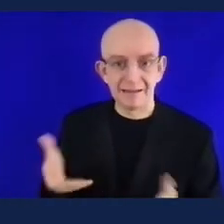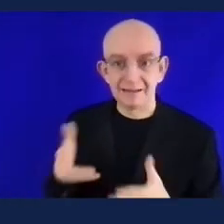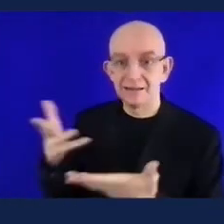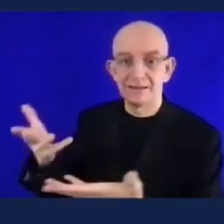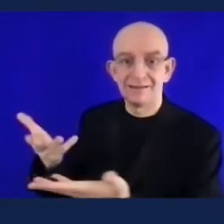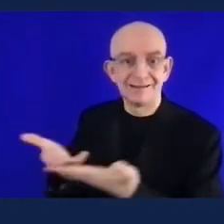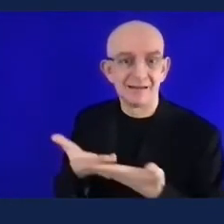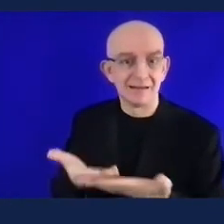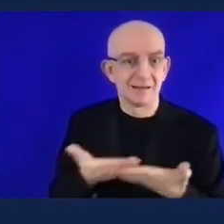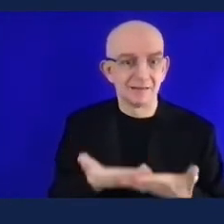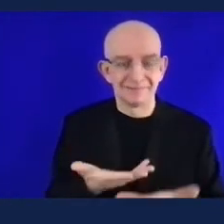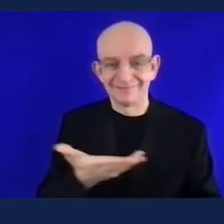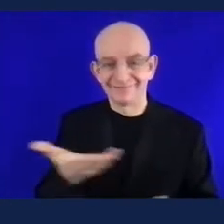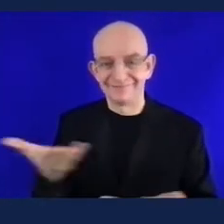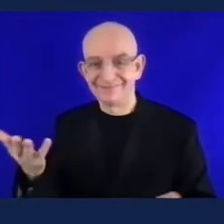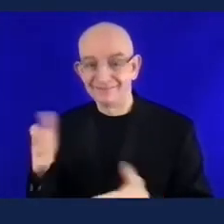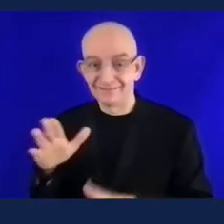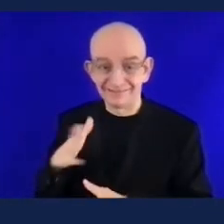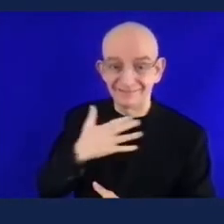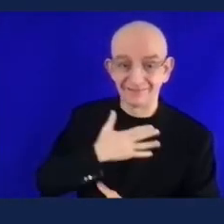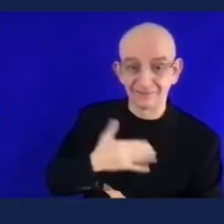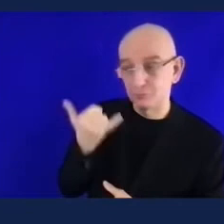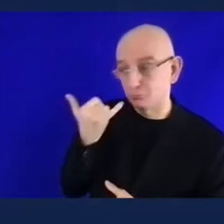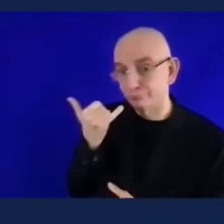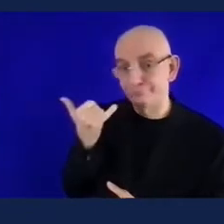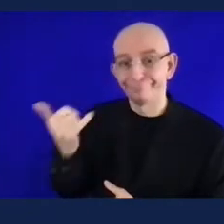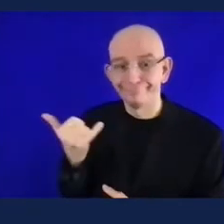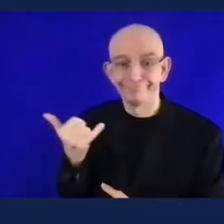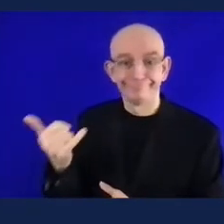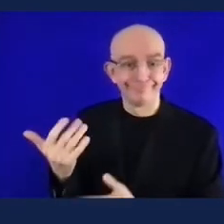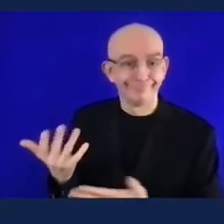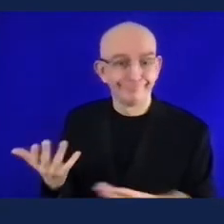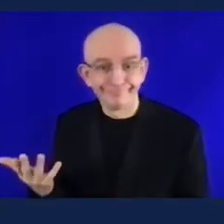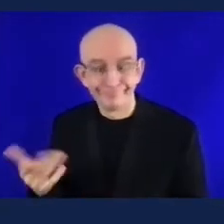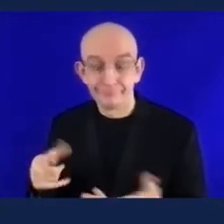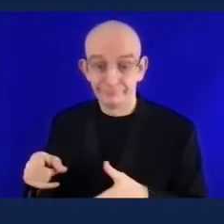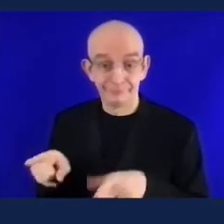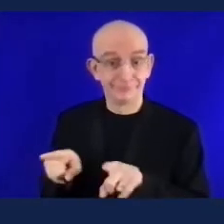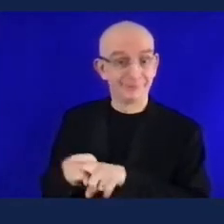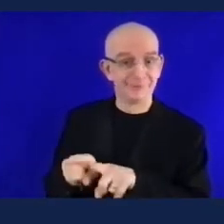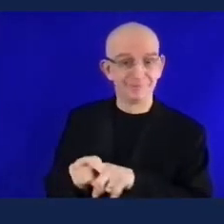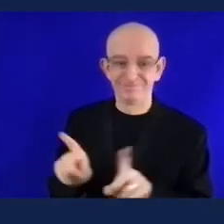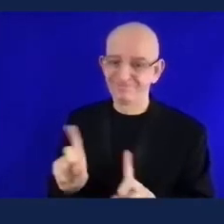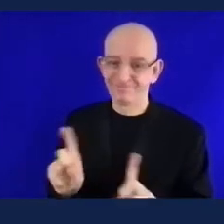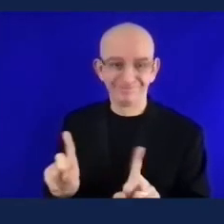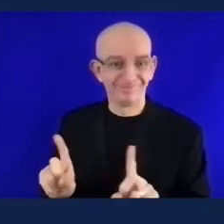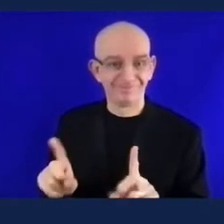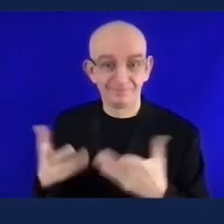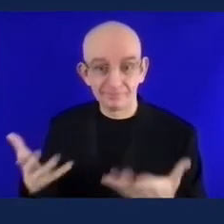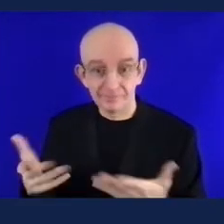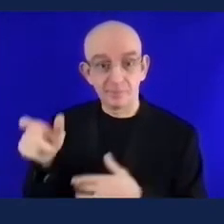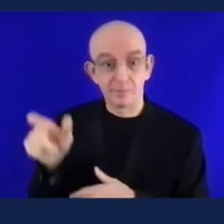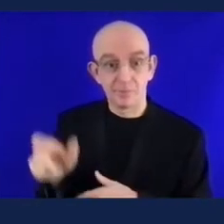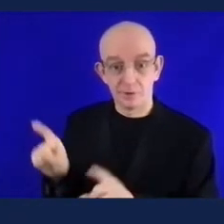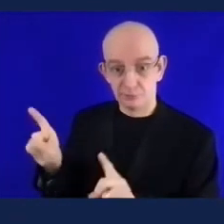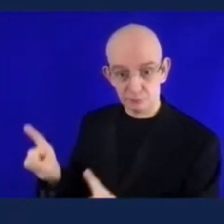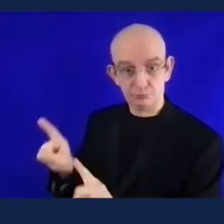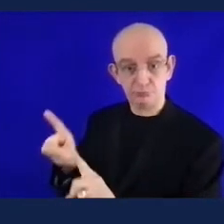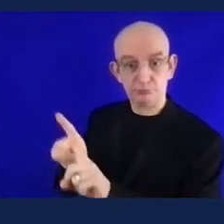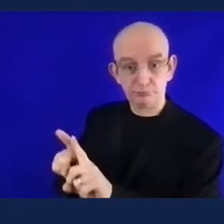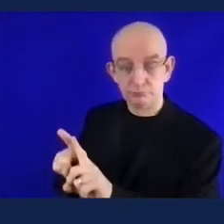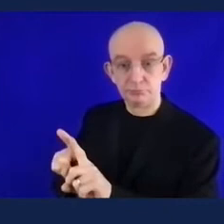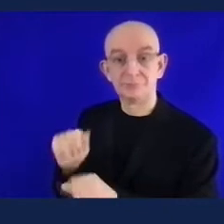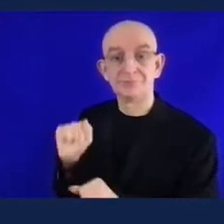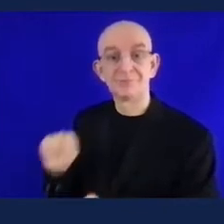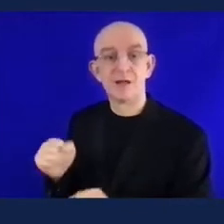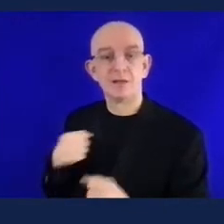who has experienced dementia that is incredibly difficult thing to do that program um again